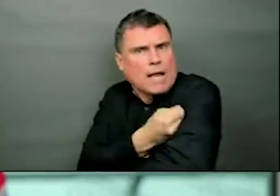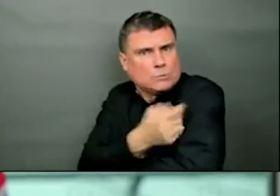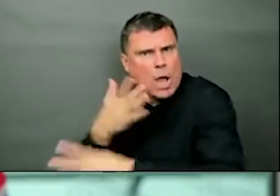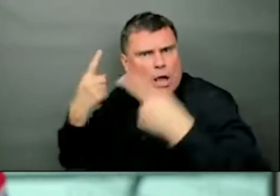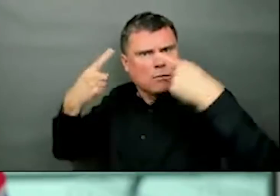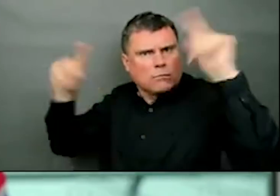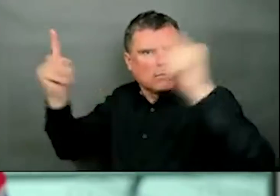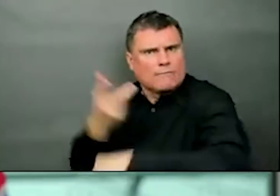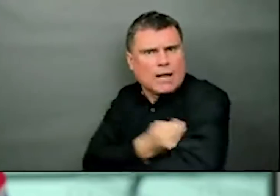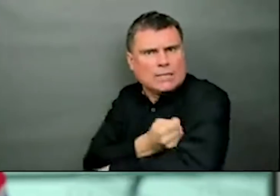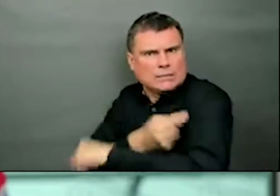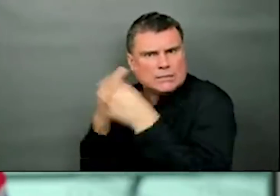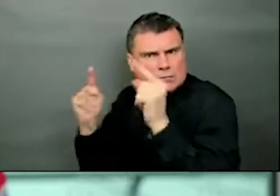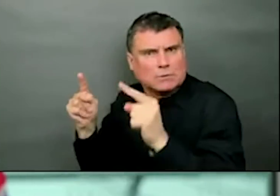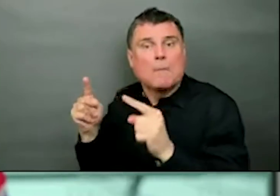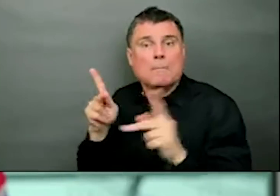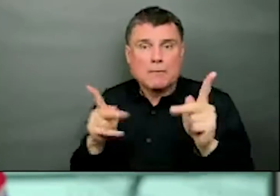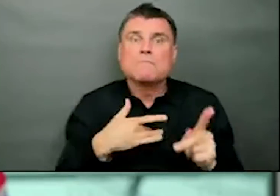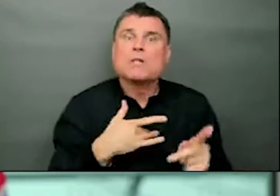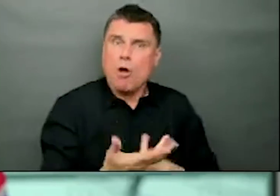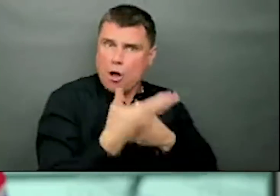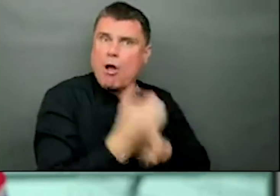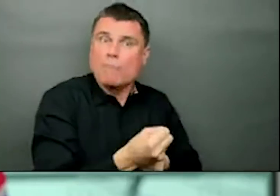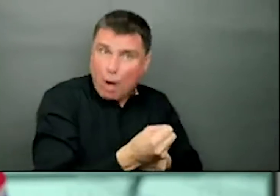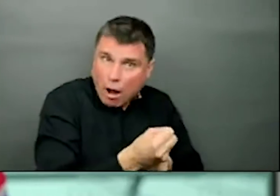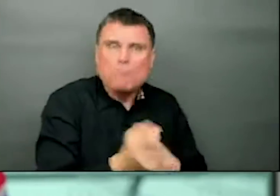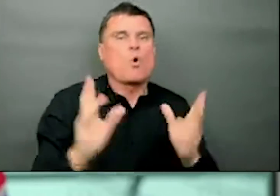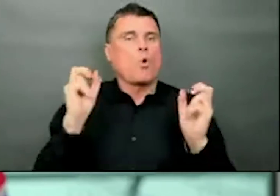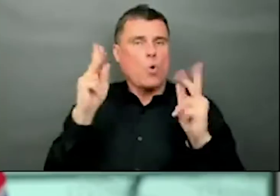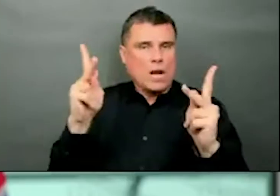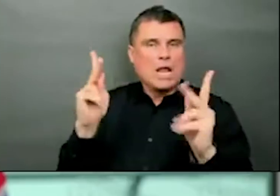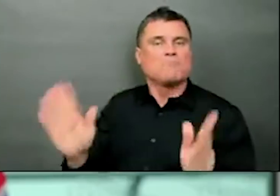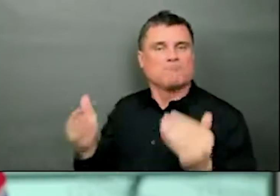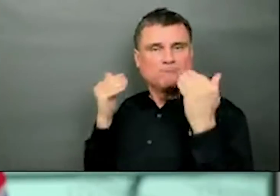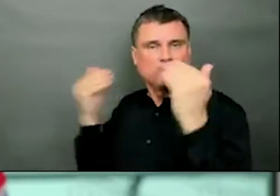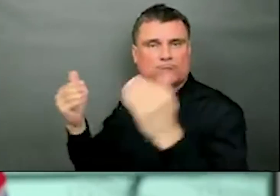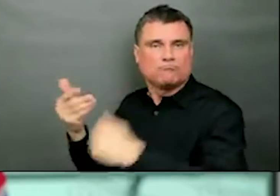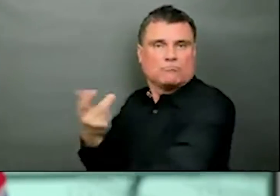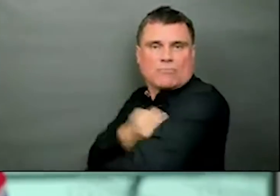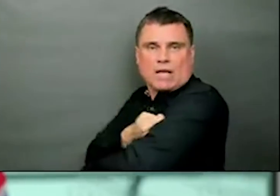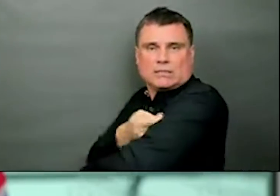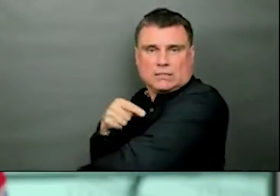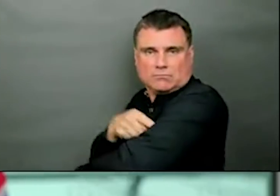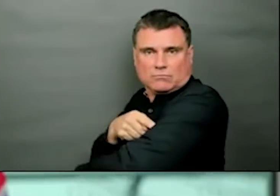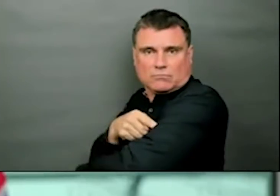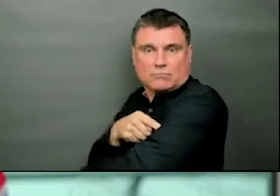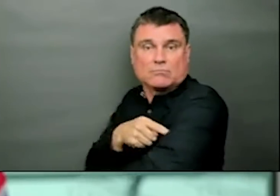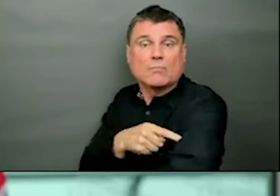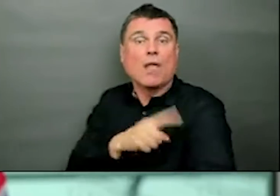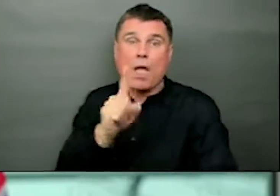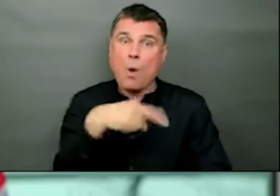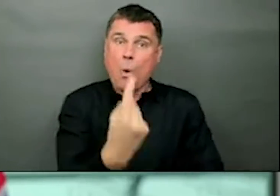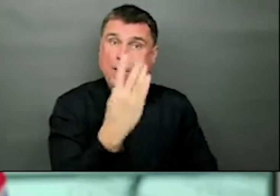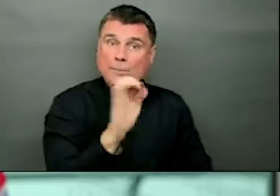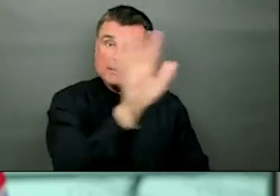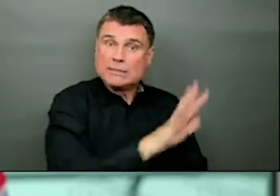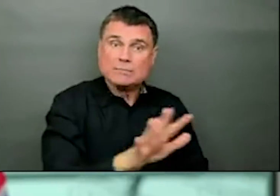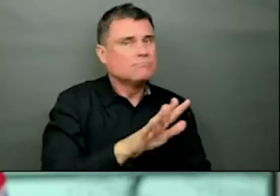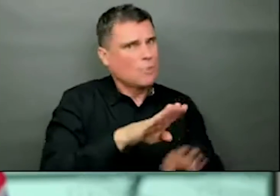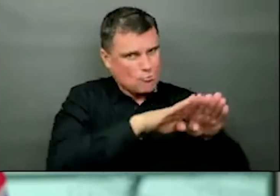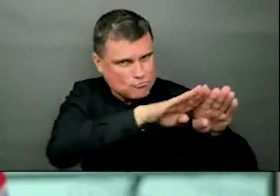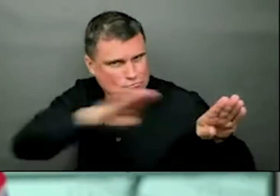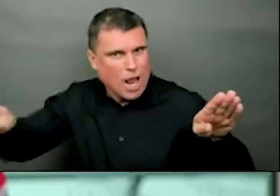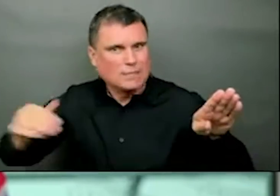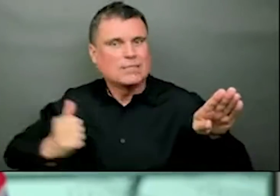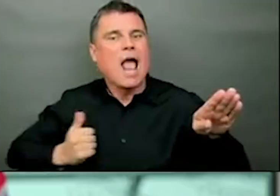BC who are eager to get vaccinated as quickly as possible. And right across Canada. I can't stress enough how